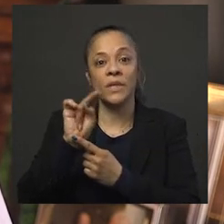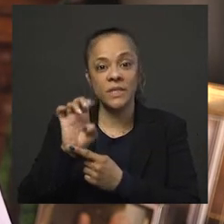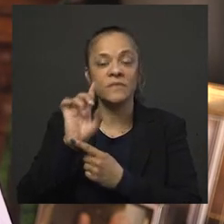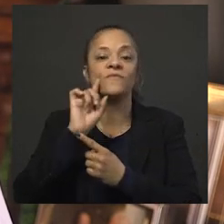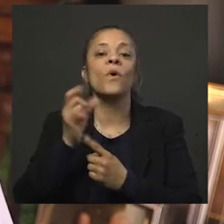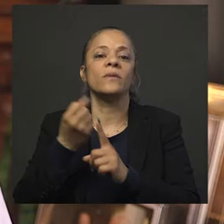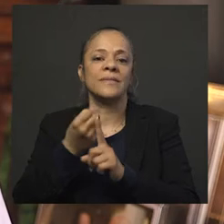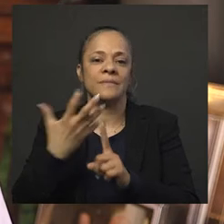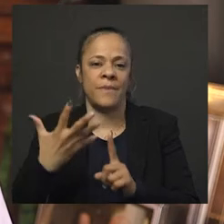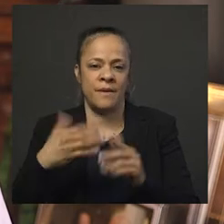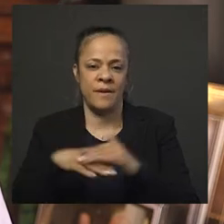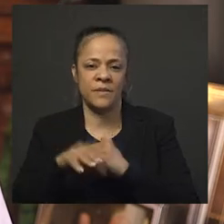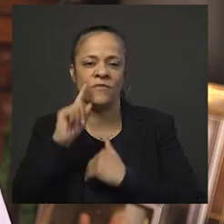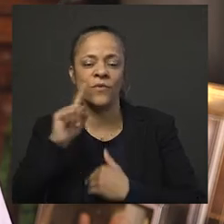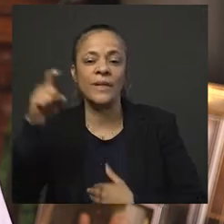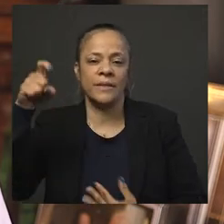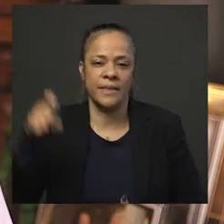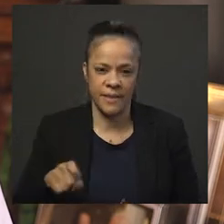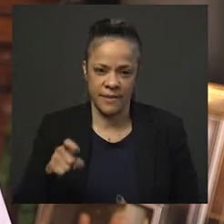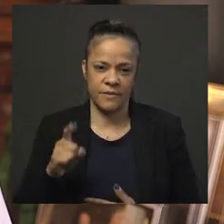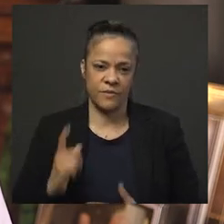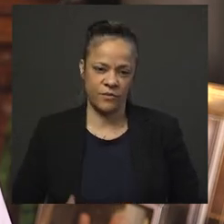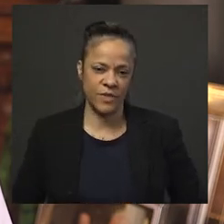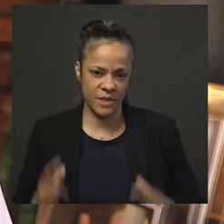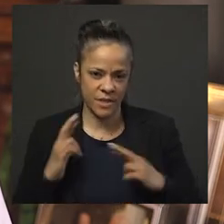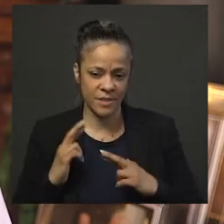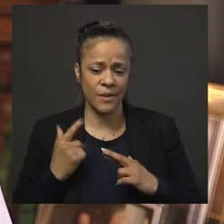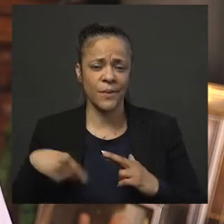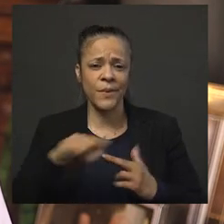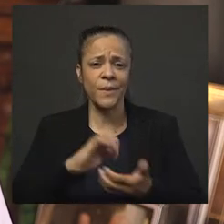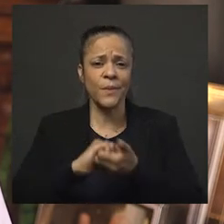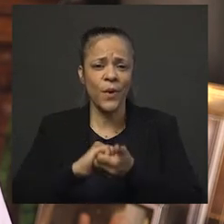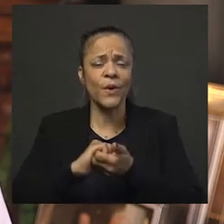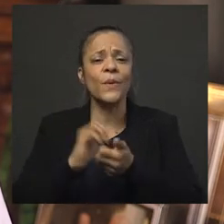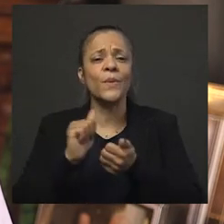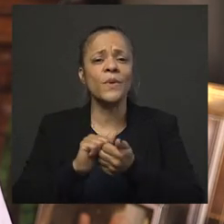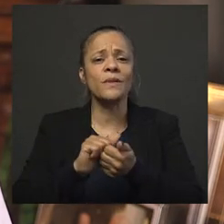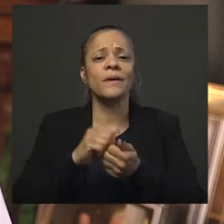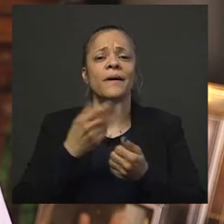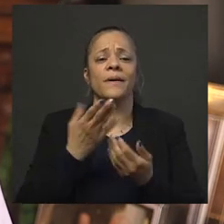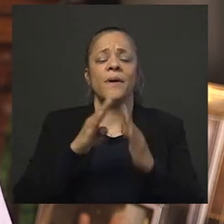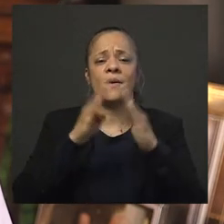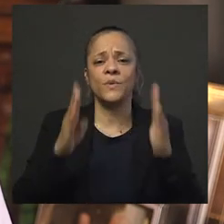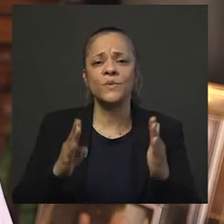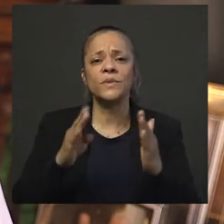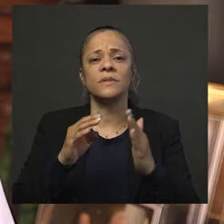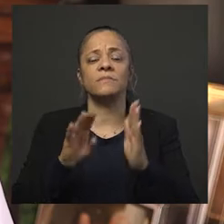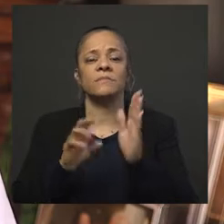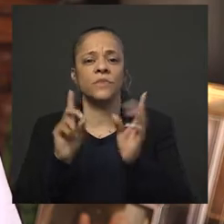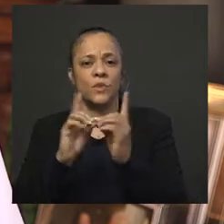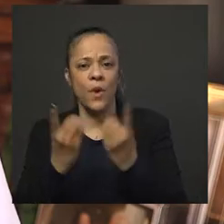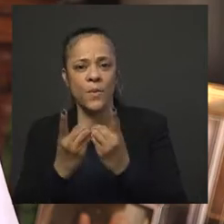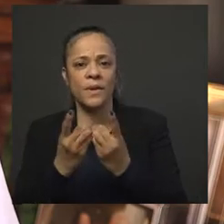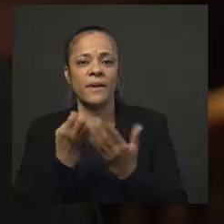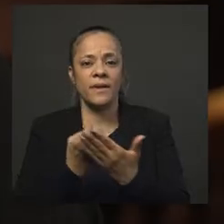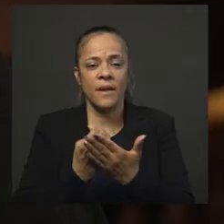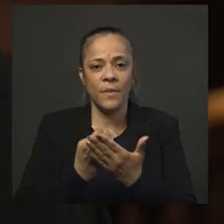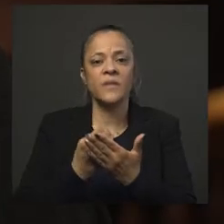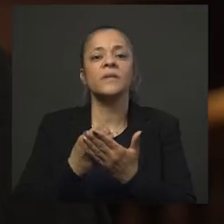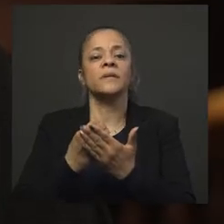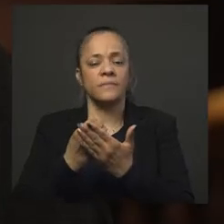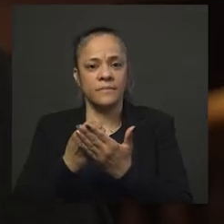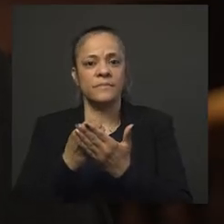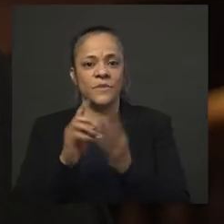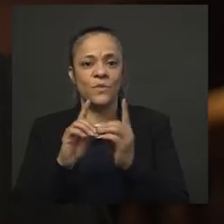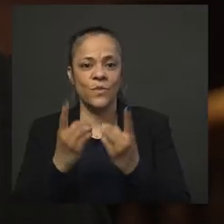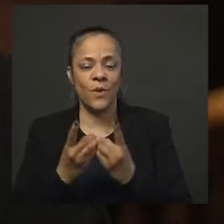by working with community partners and our Department of Housing, Economic Development and Commerce led by Director Anissia Cialoni. Hi,